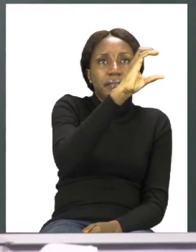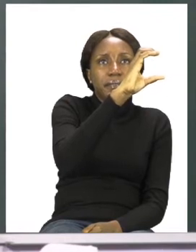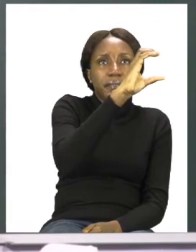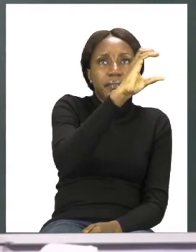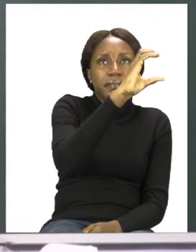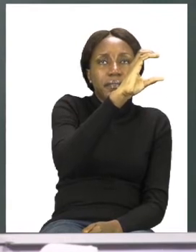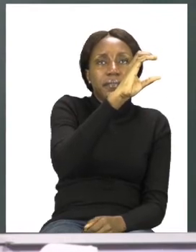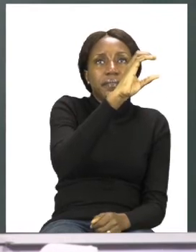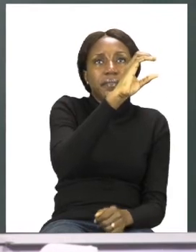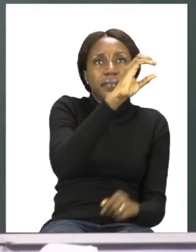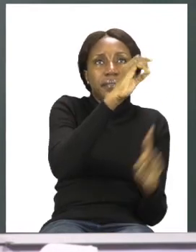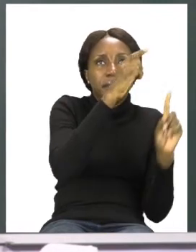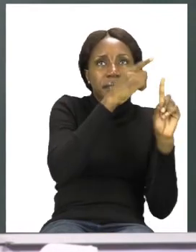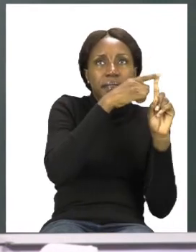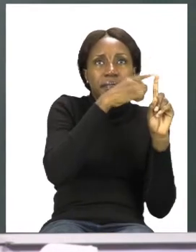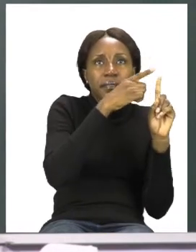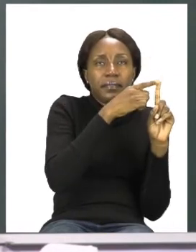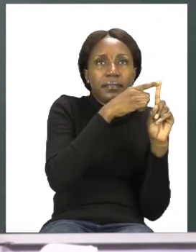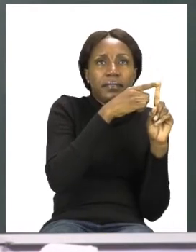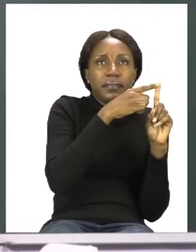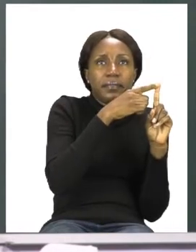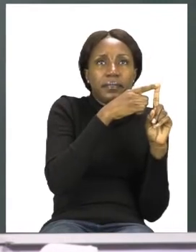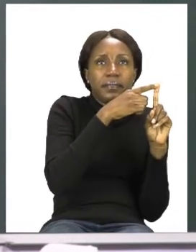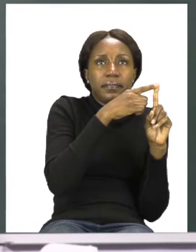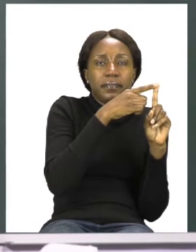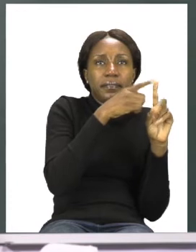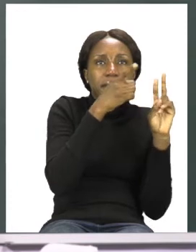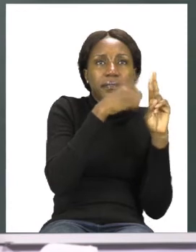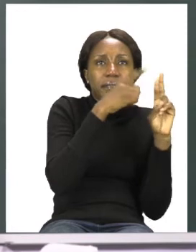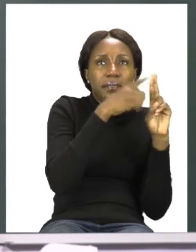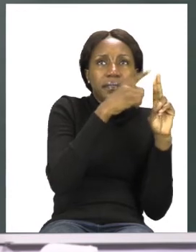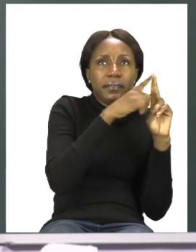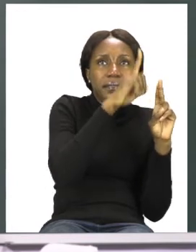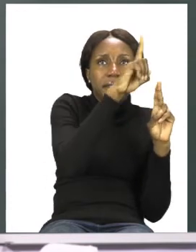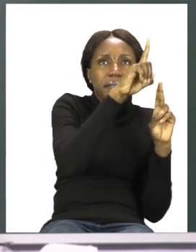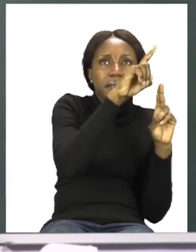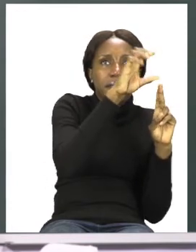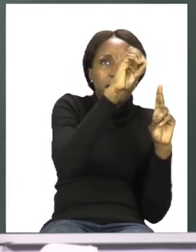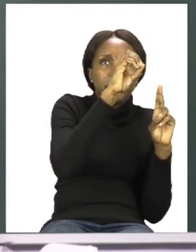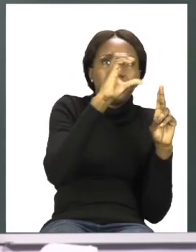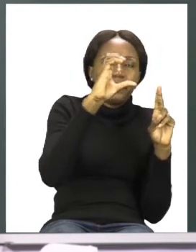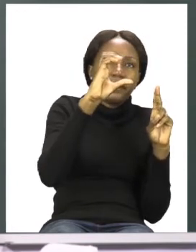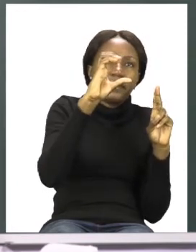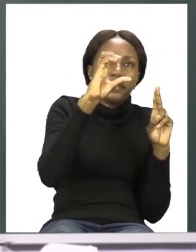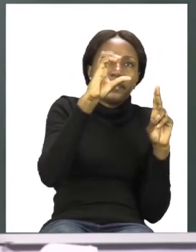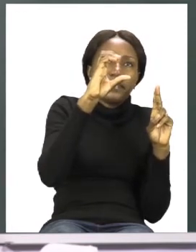five-cent coin. The second one is the